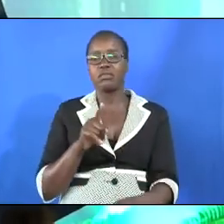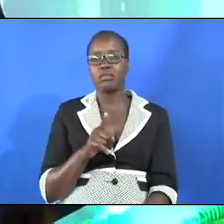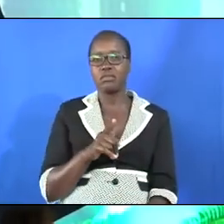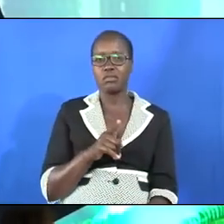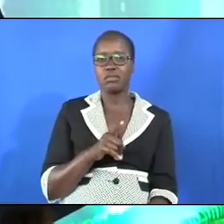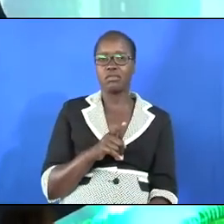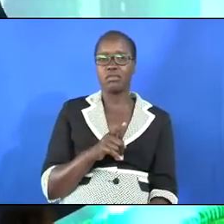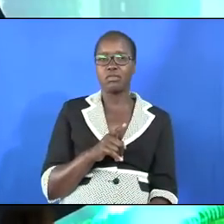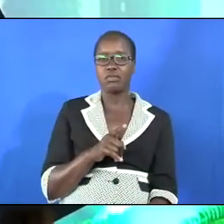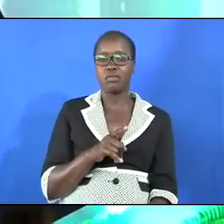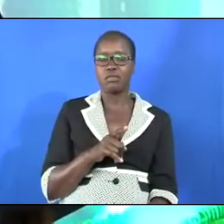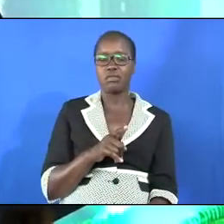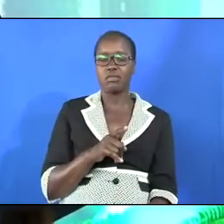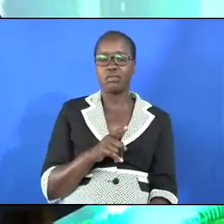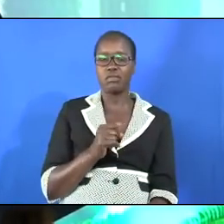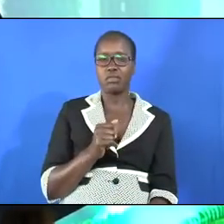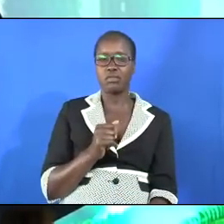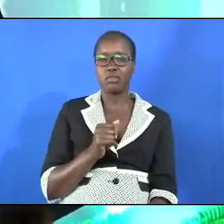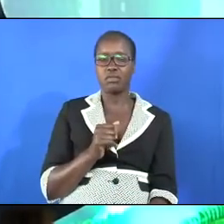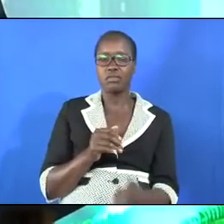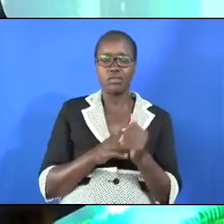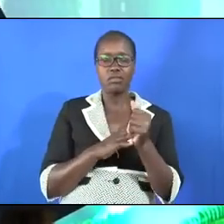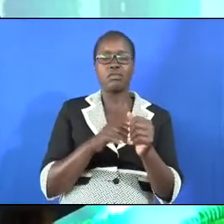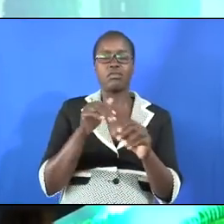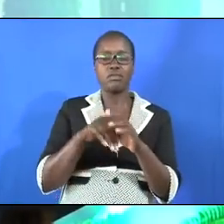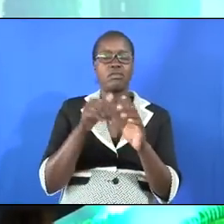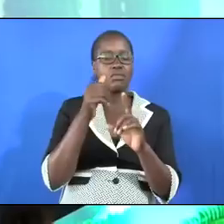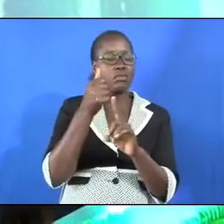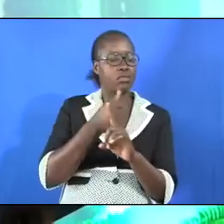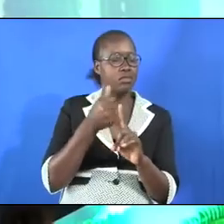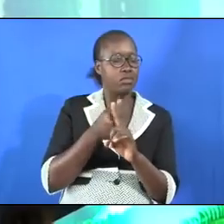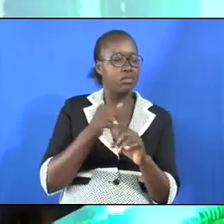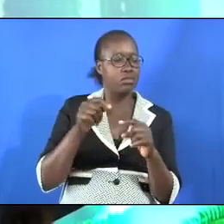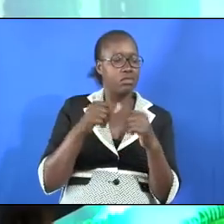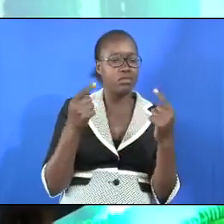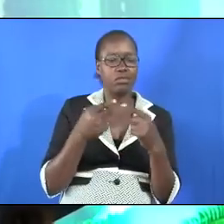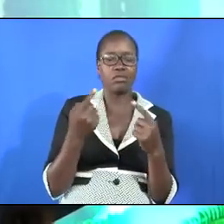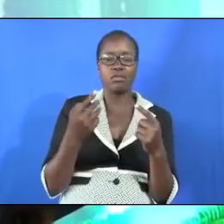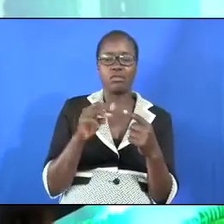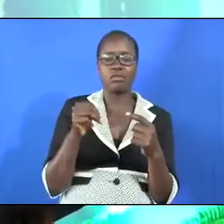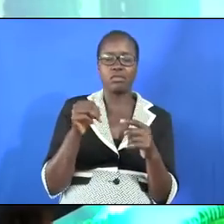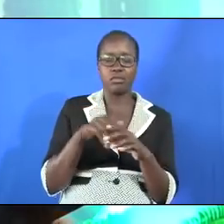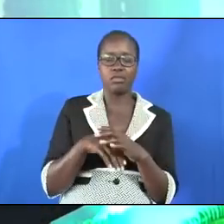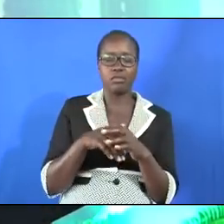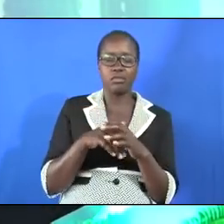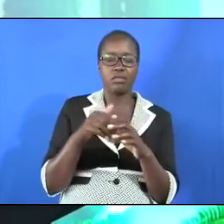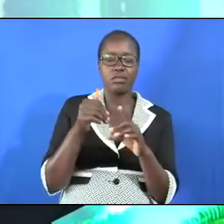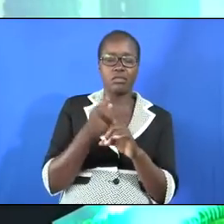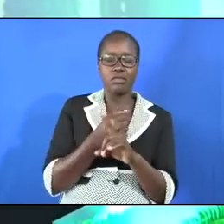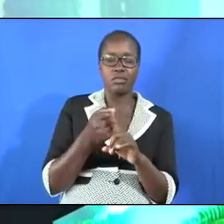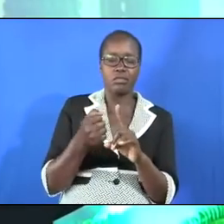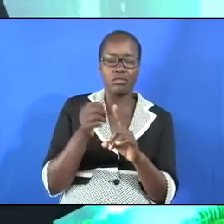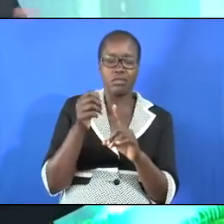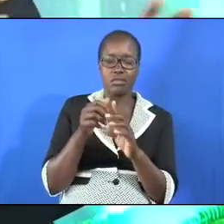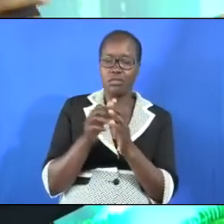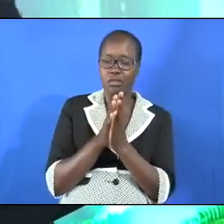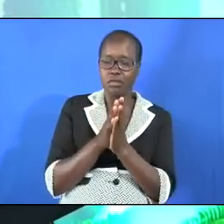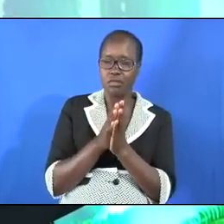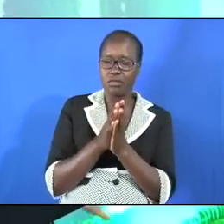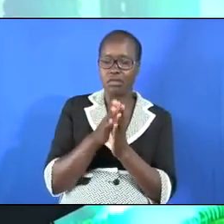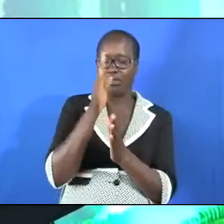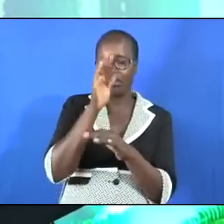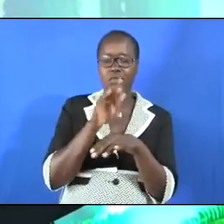guided them into idolatry disintegrated into idolatry and God sent many